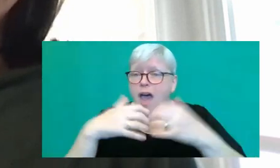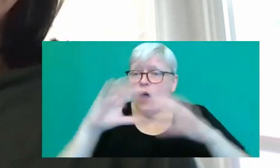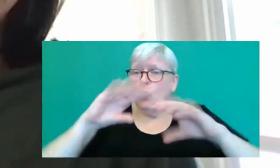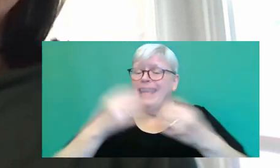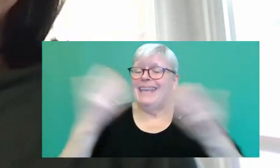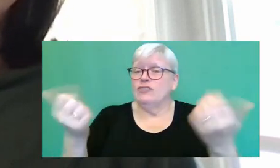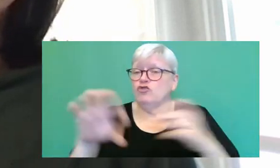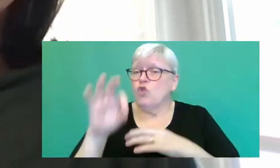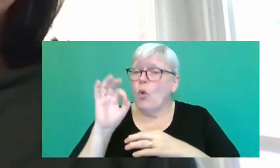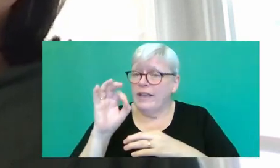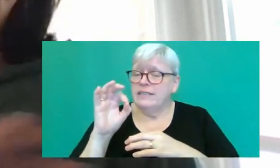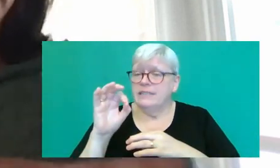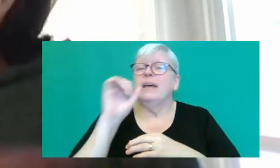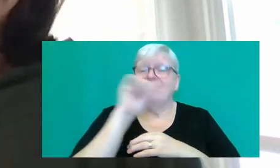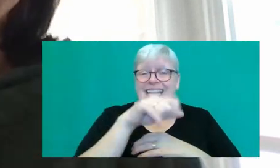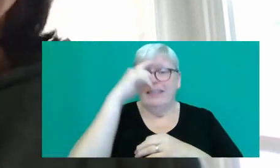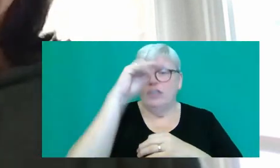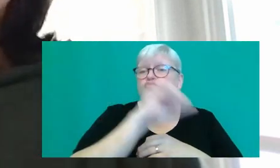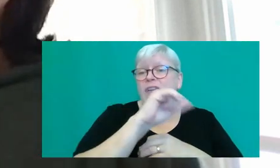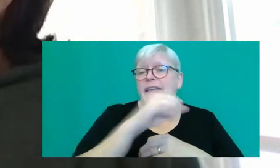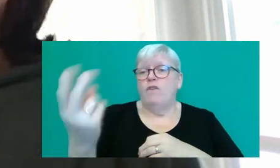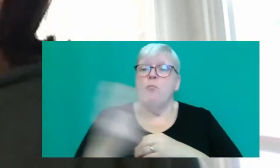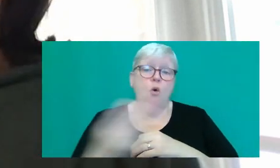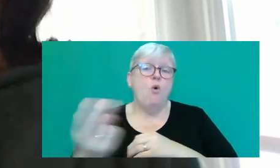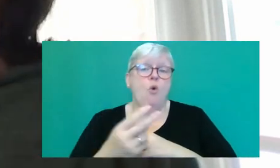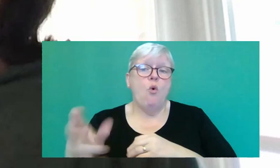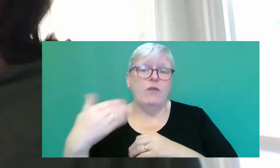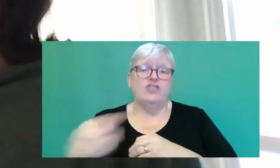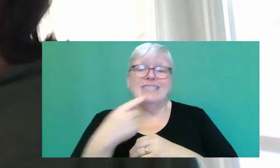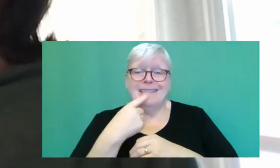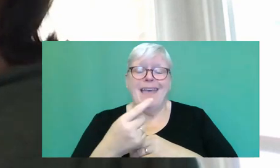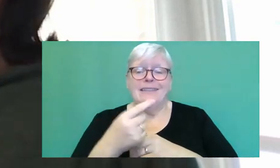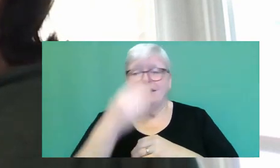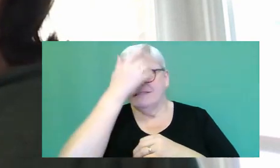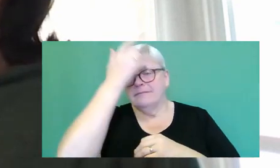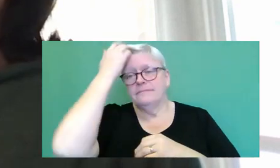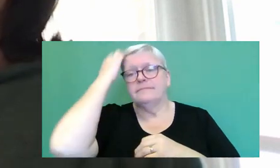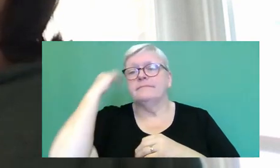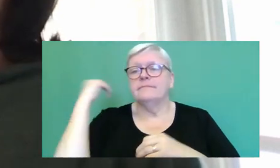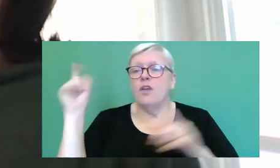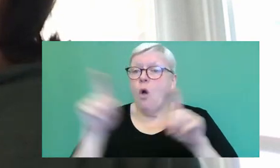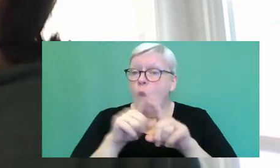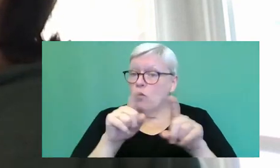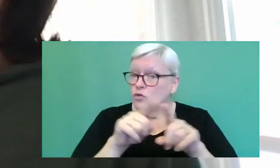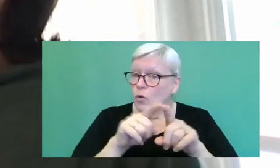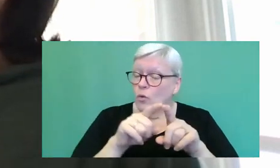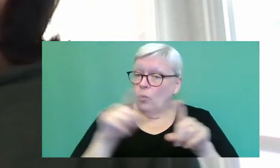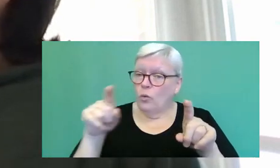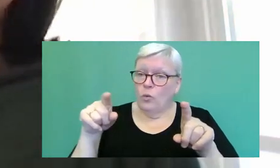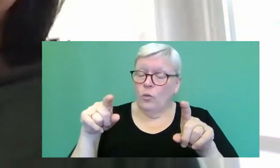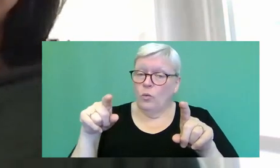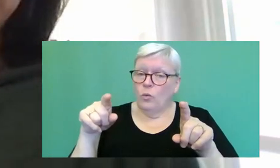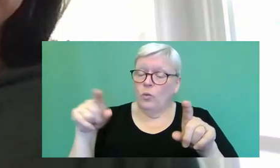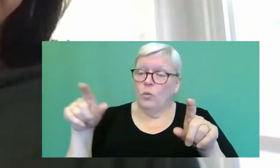something in, in that for, for both those things that you've just outlined. I think additionally, with